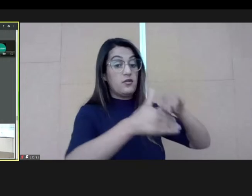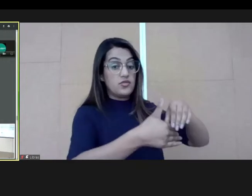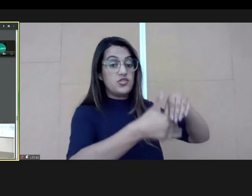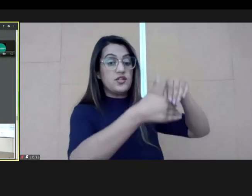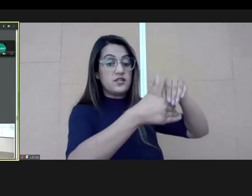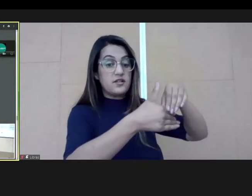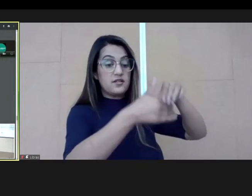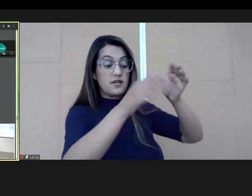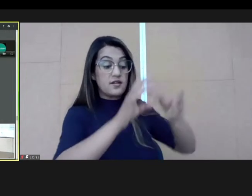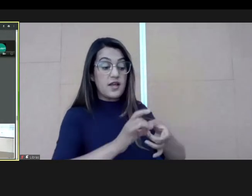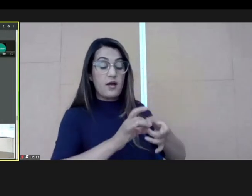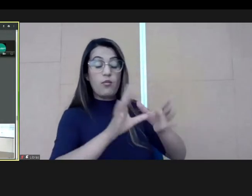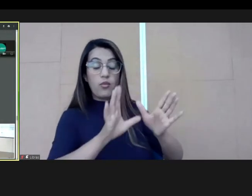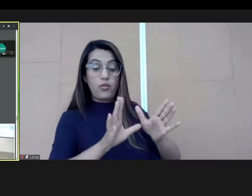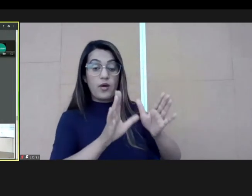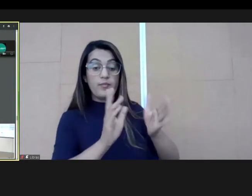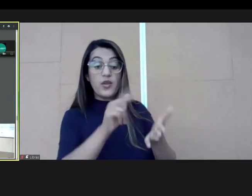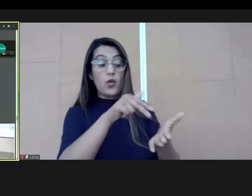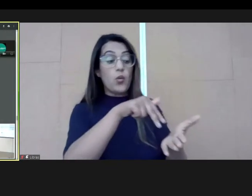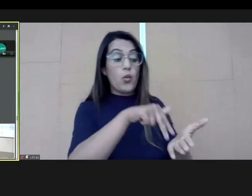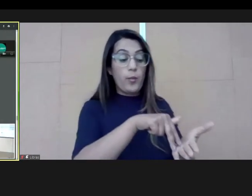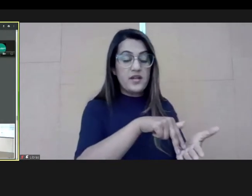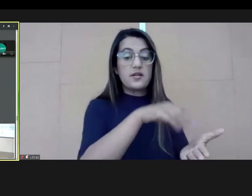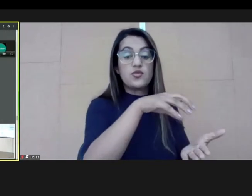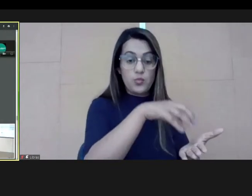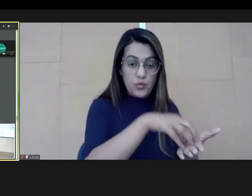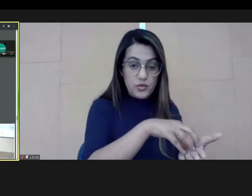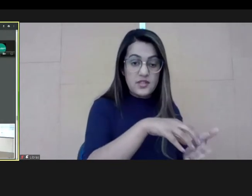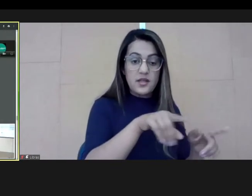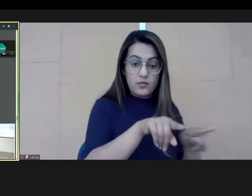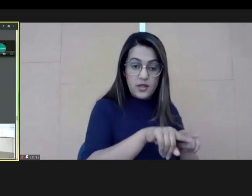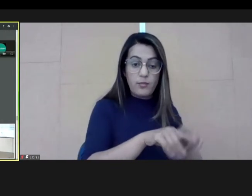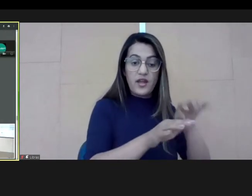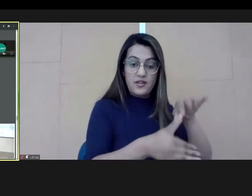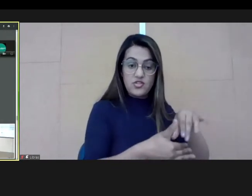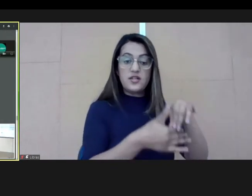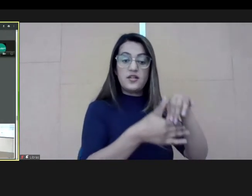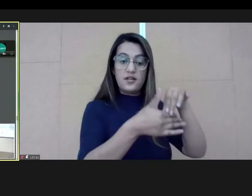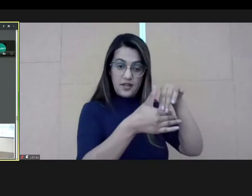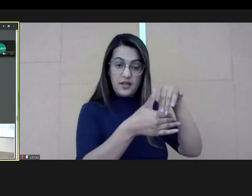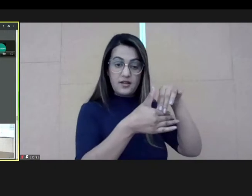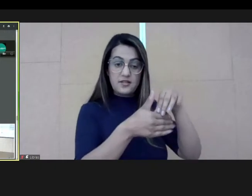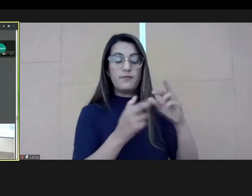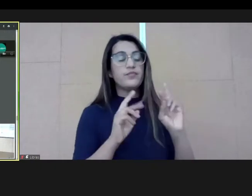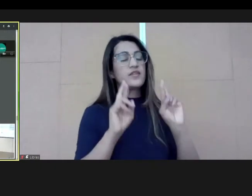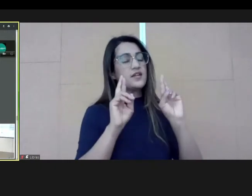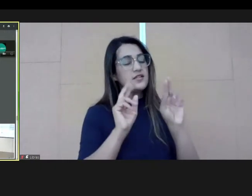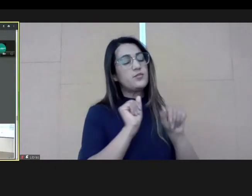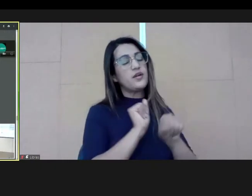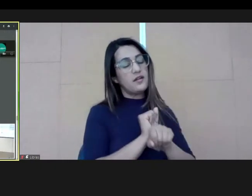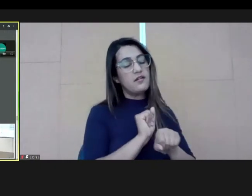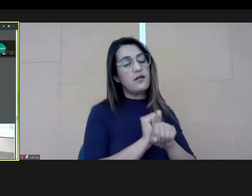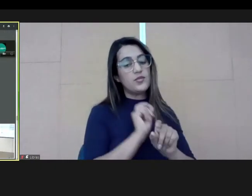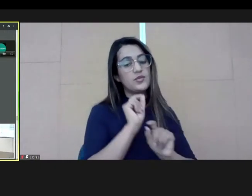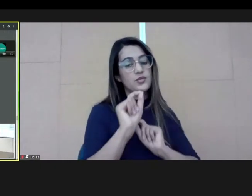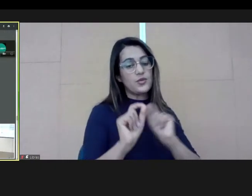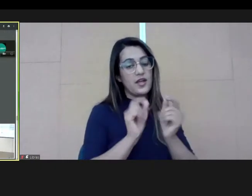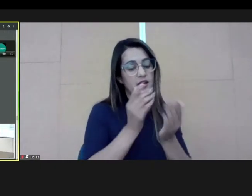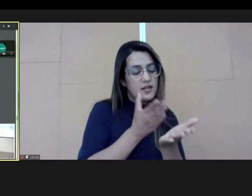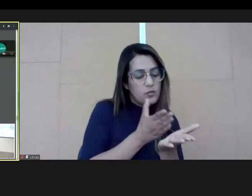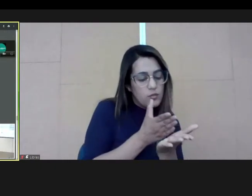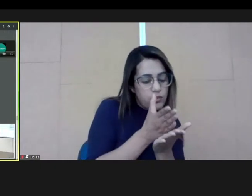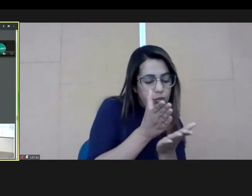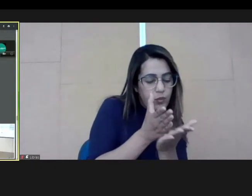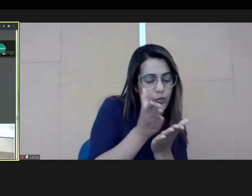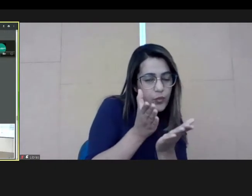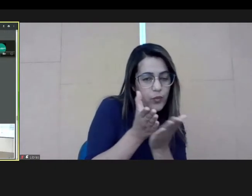available to the occupation of these leadership positions. And